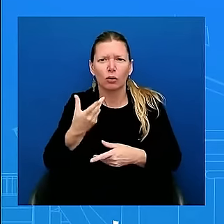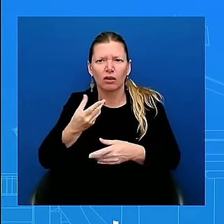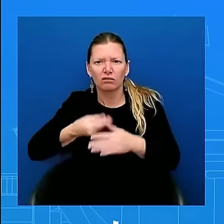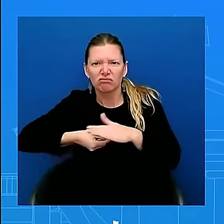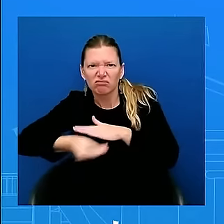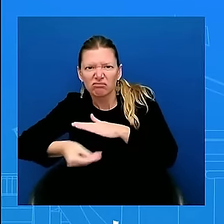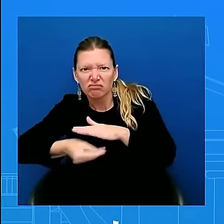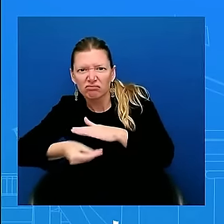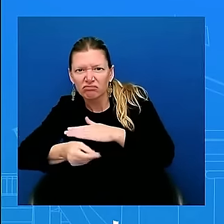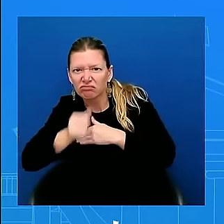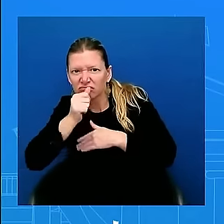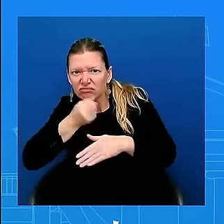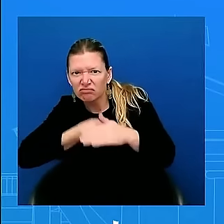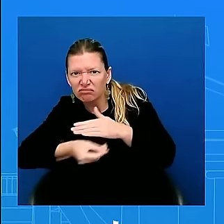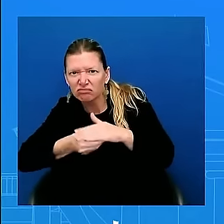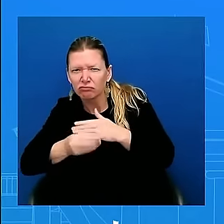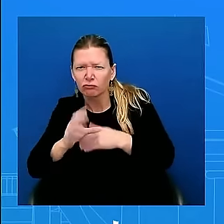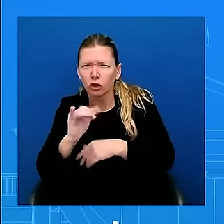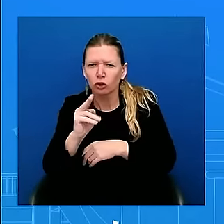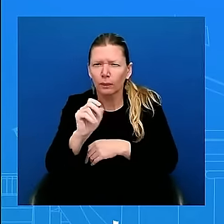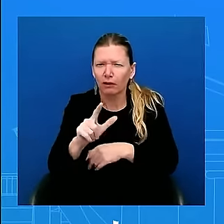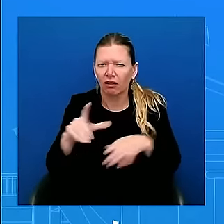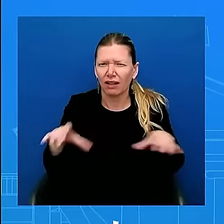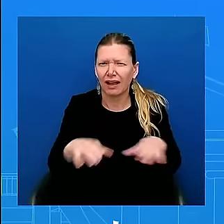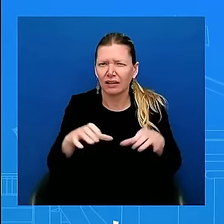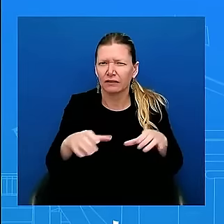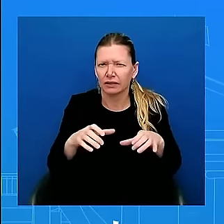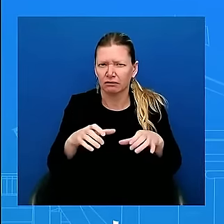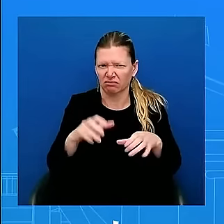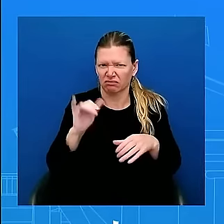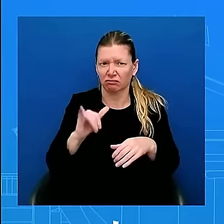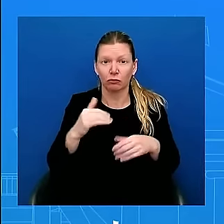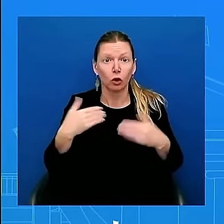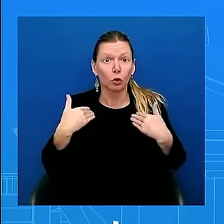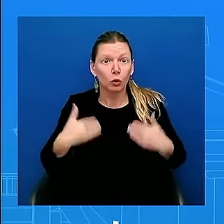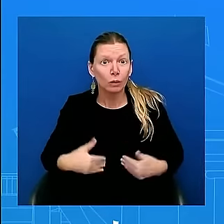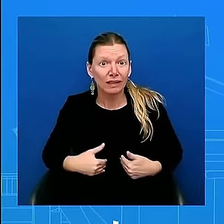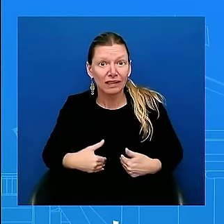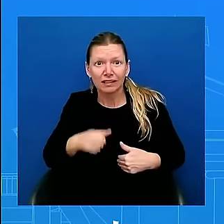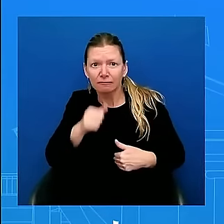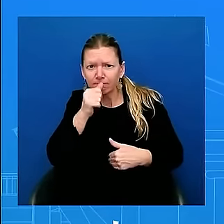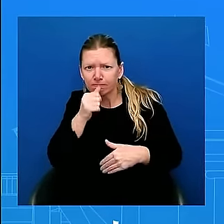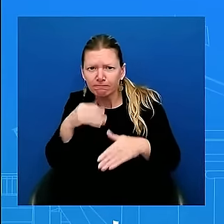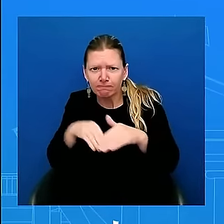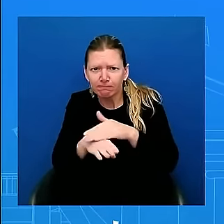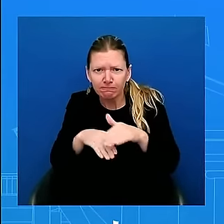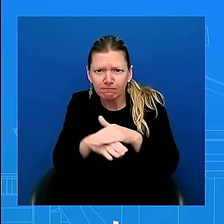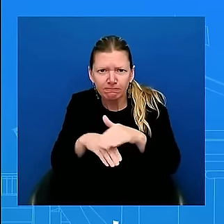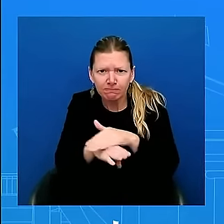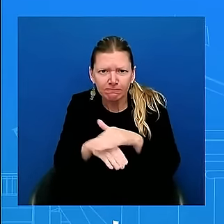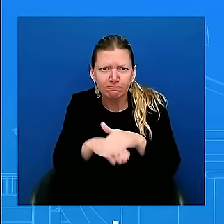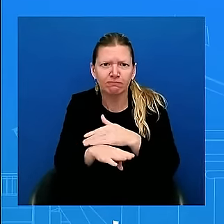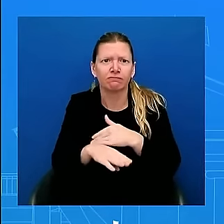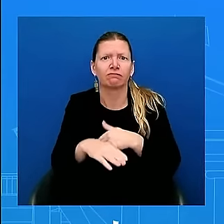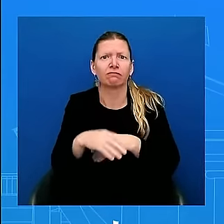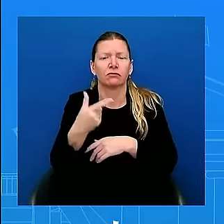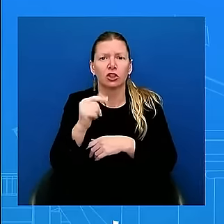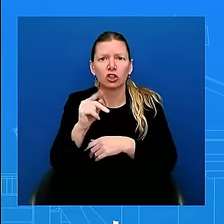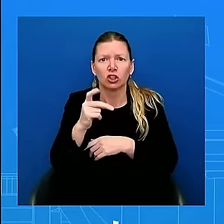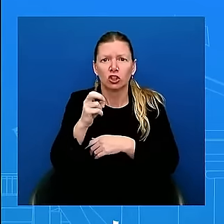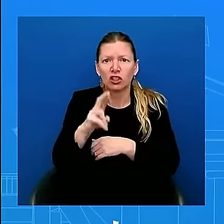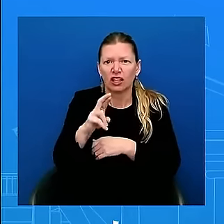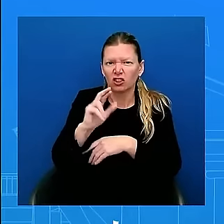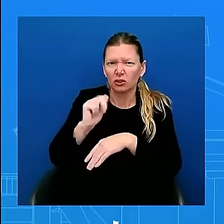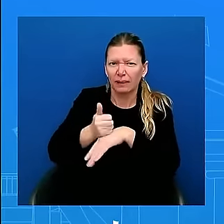money laundering. We have also taken concrete steps to make our immigration system more fair and more just and to keep